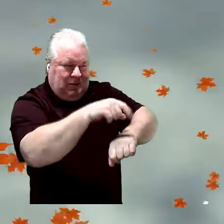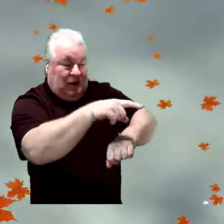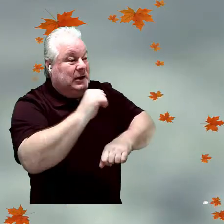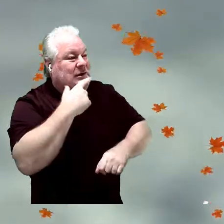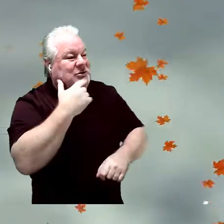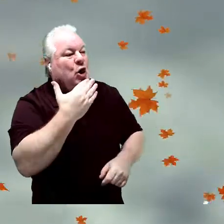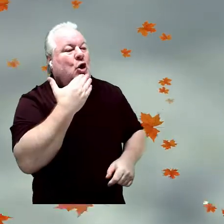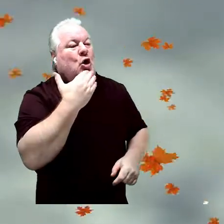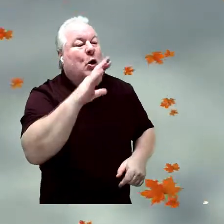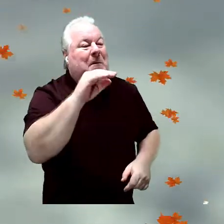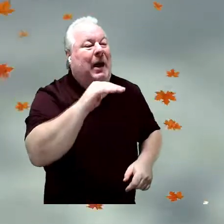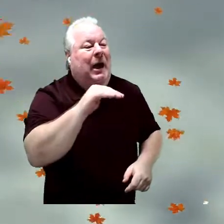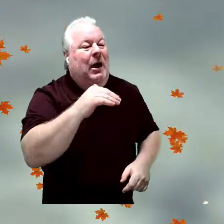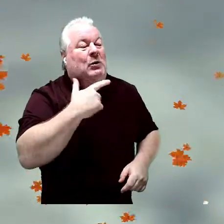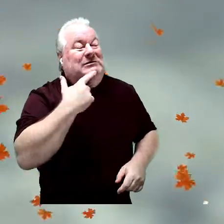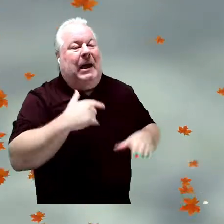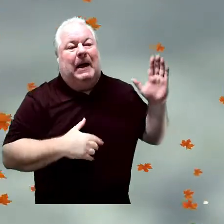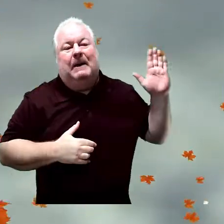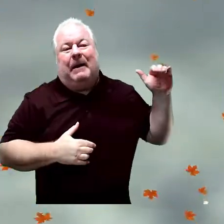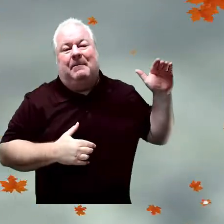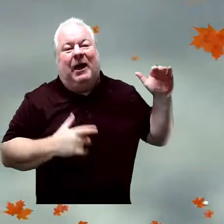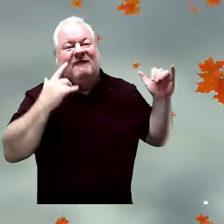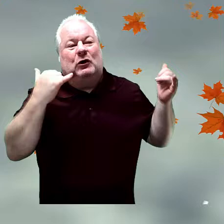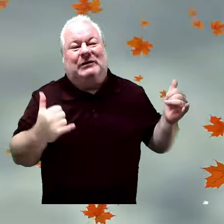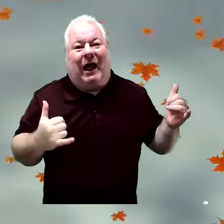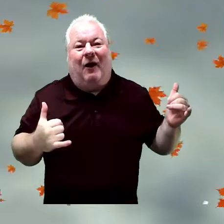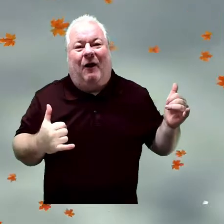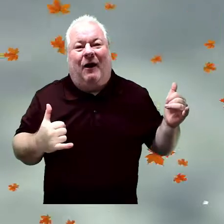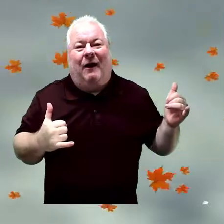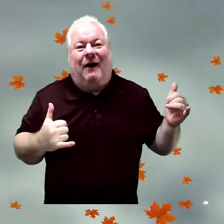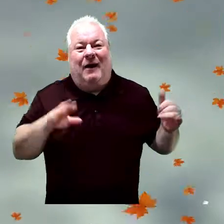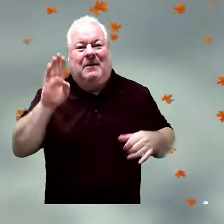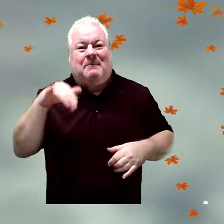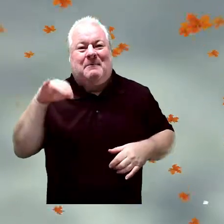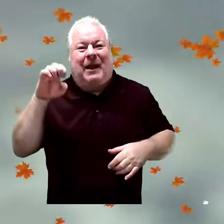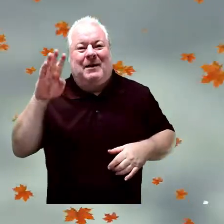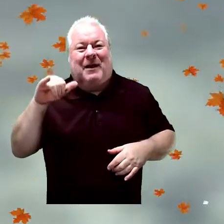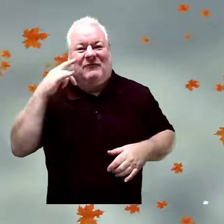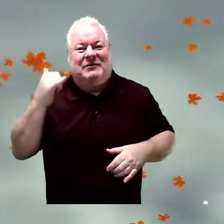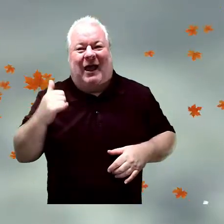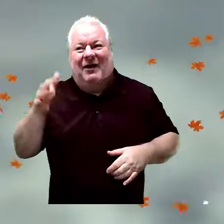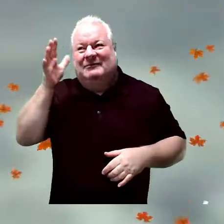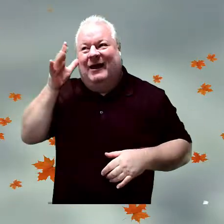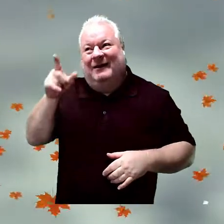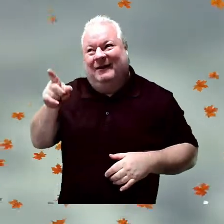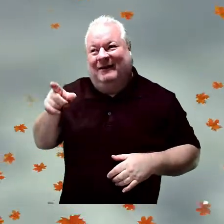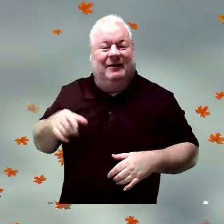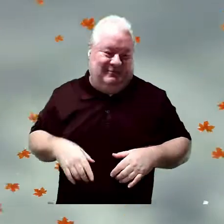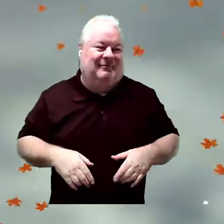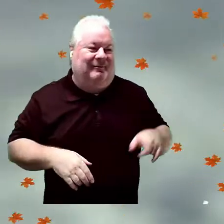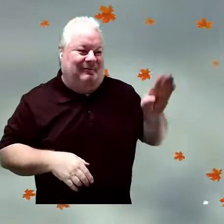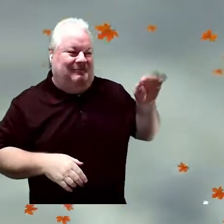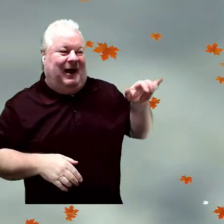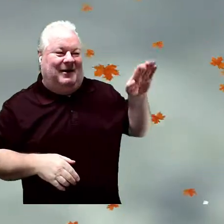don't say goodbye. We'll just say bye-bye for now. Okay. Bye-bye for now, Daddy.